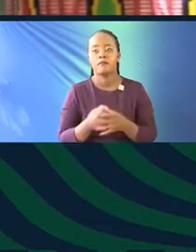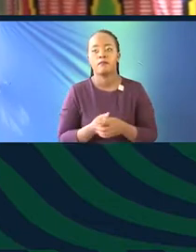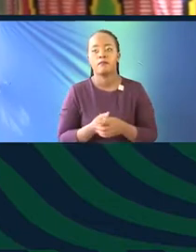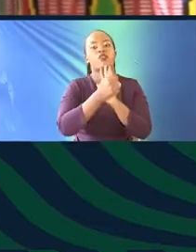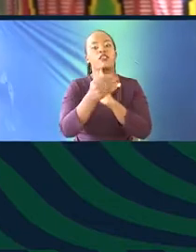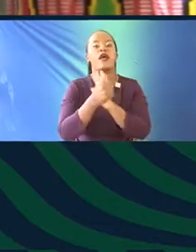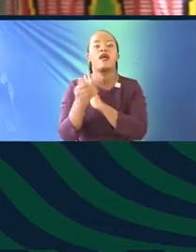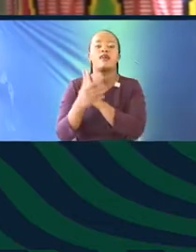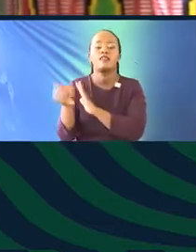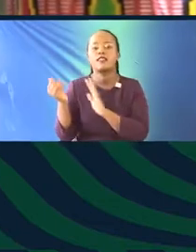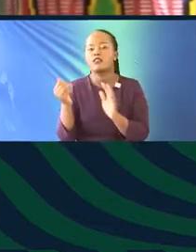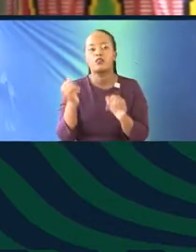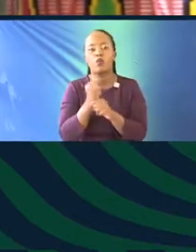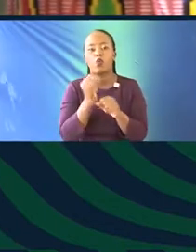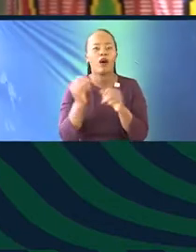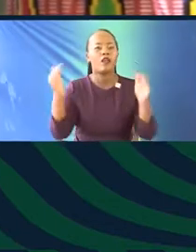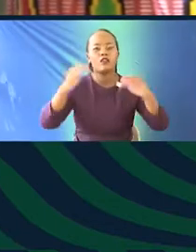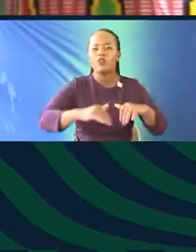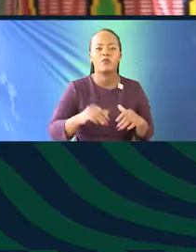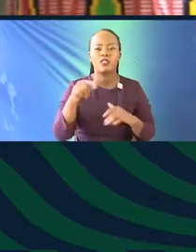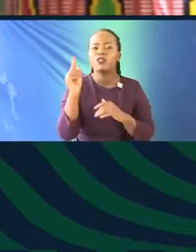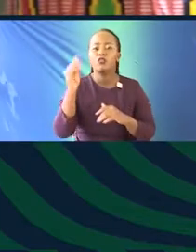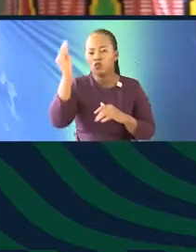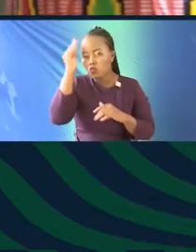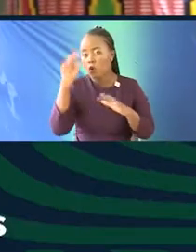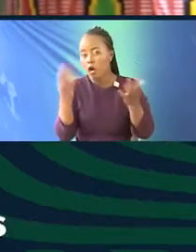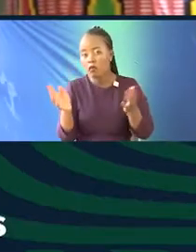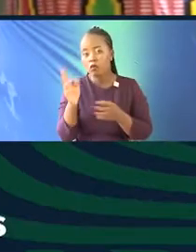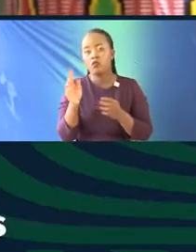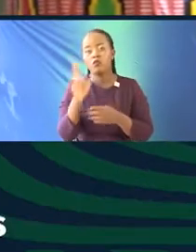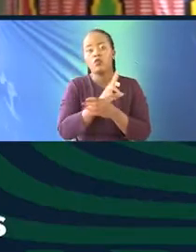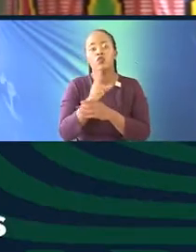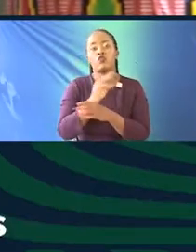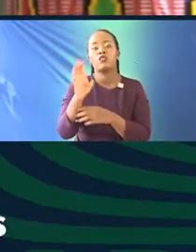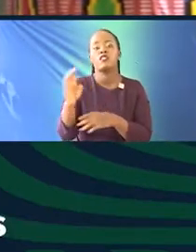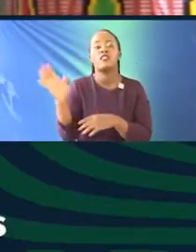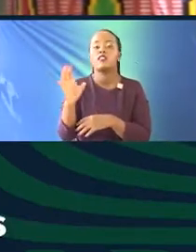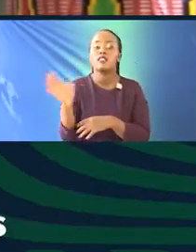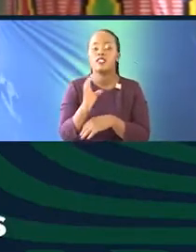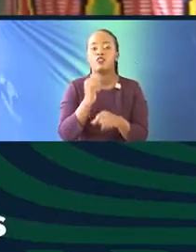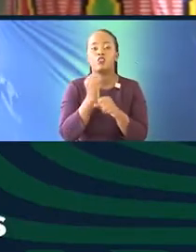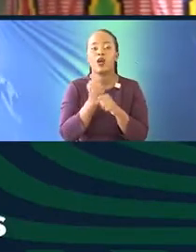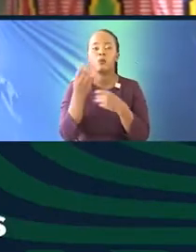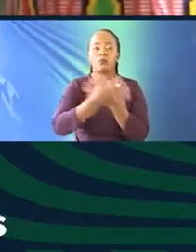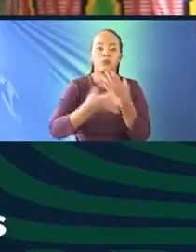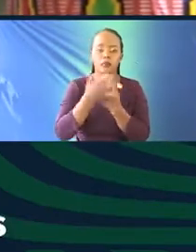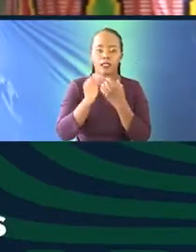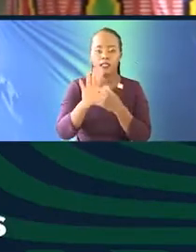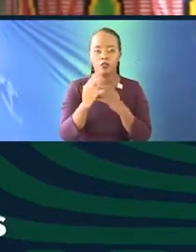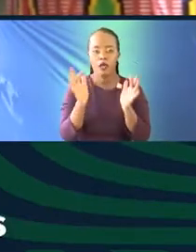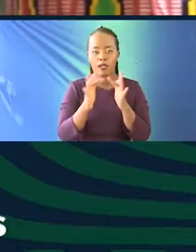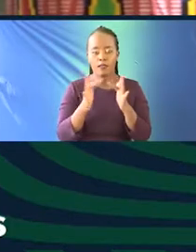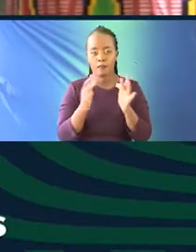workshop. You know, do you need to apply, do you need to learn how to use the eCitizen platform to access certain crucial things in your